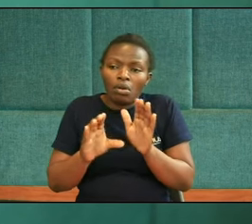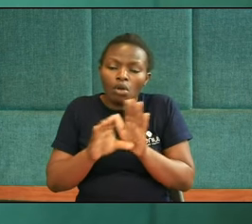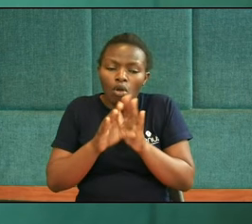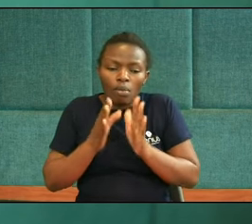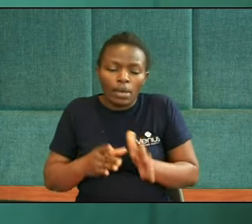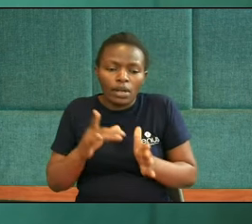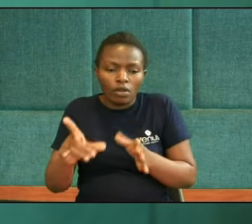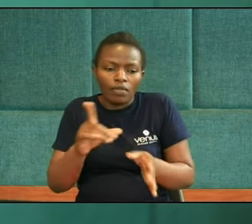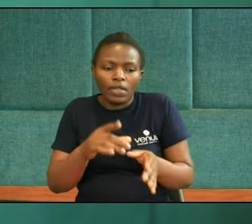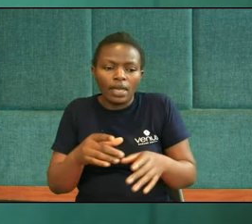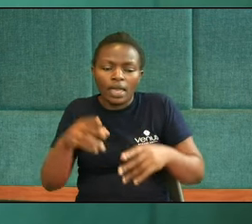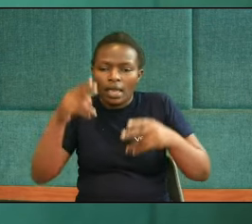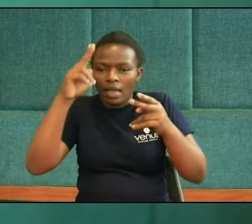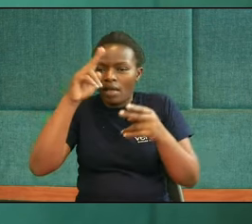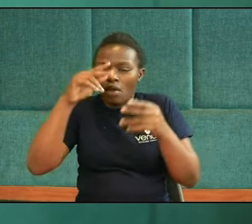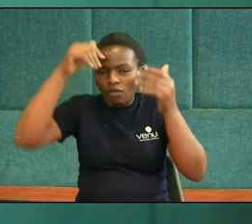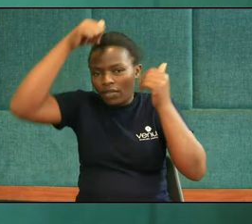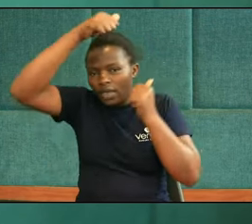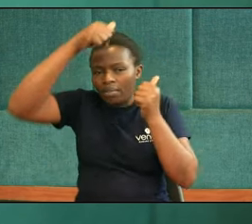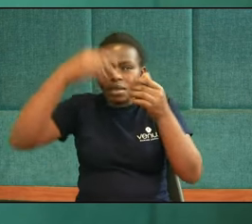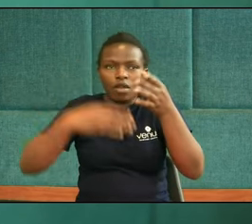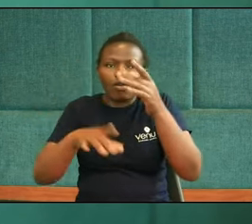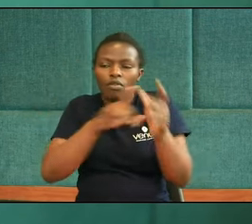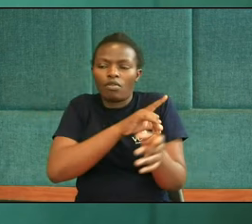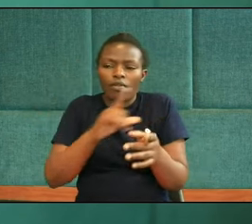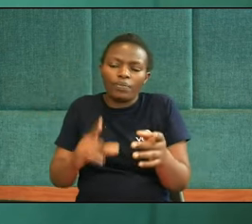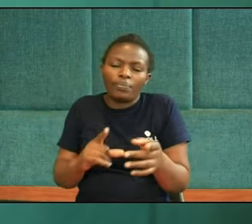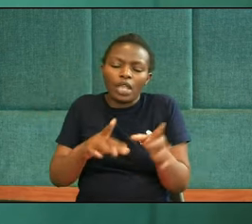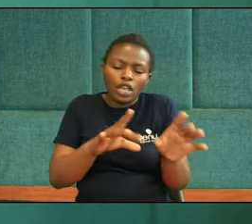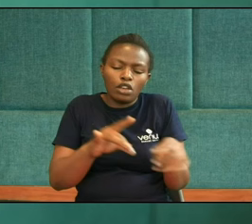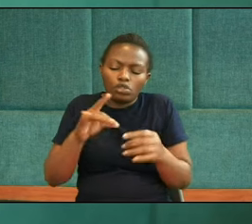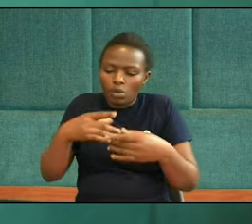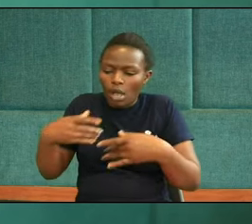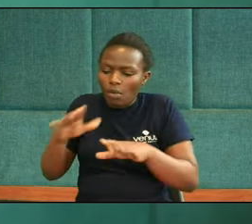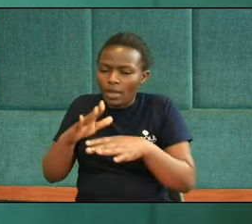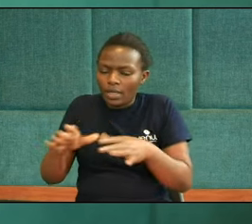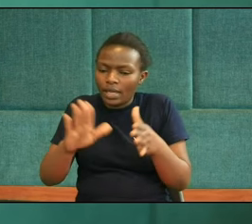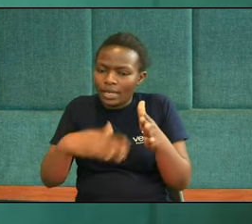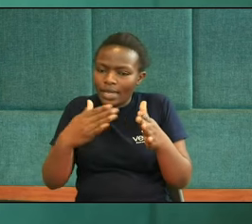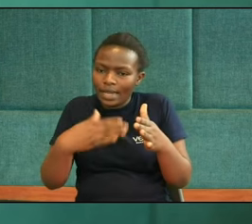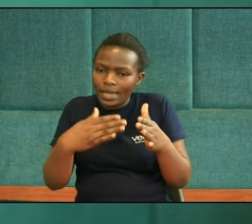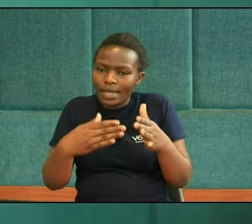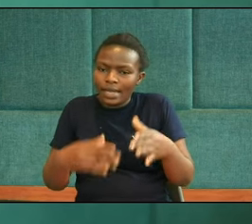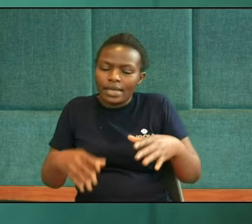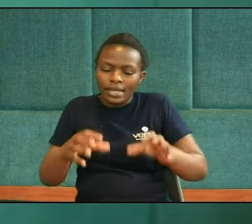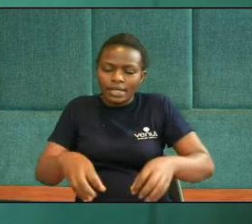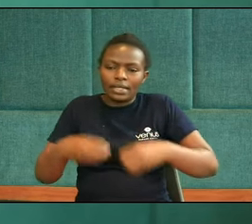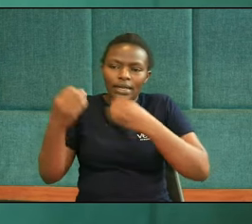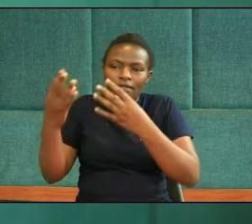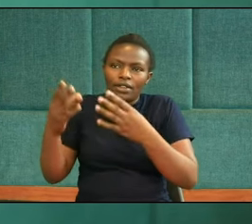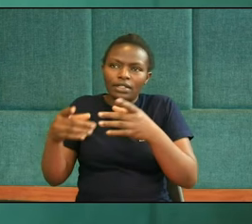the Lord It took away the daily sacrifice from the Lord And his sanctuary